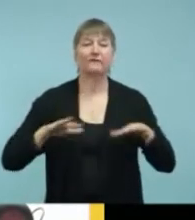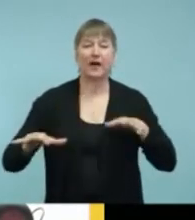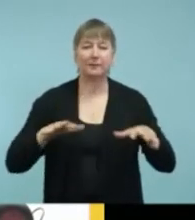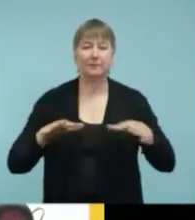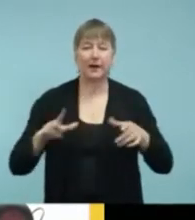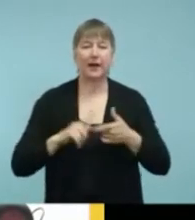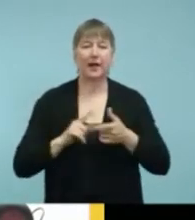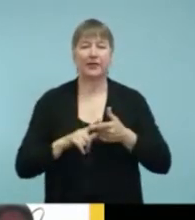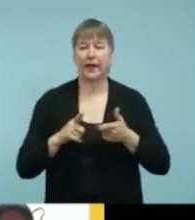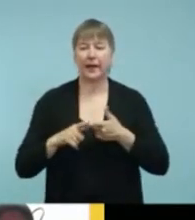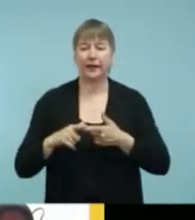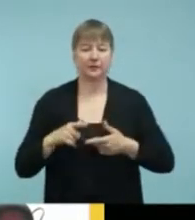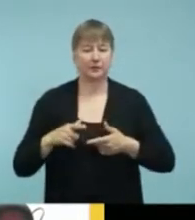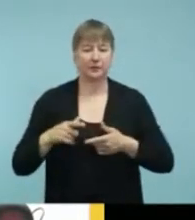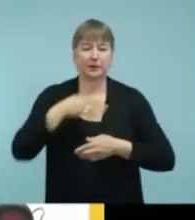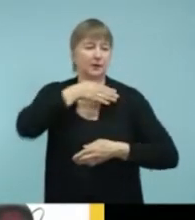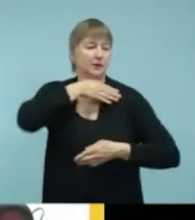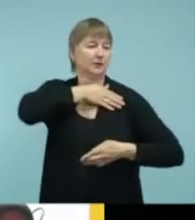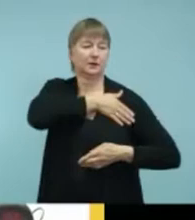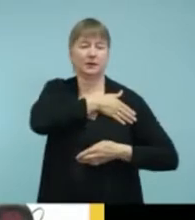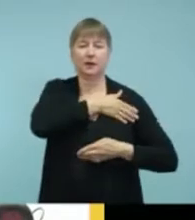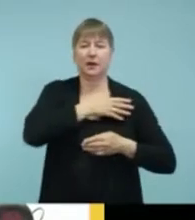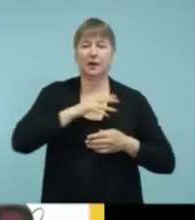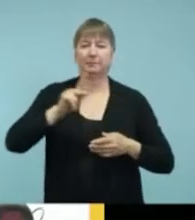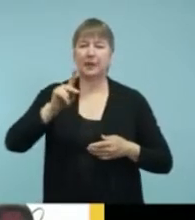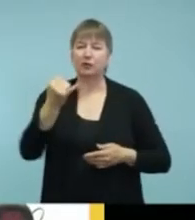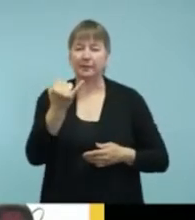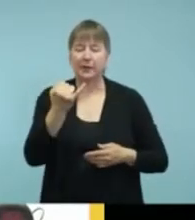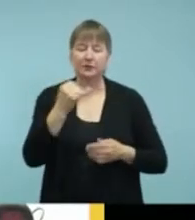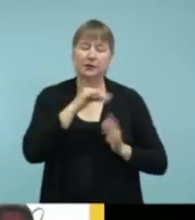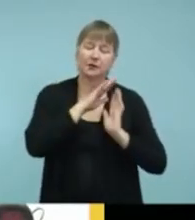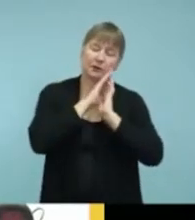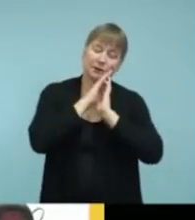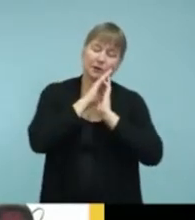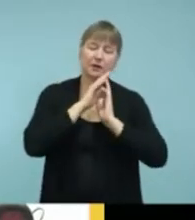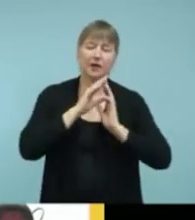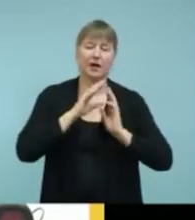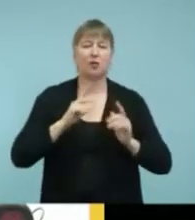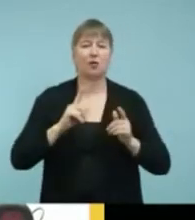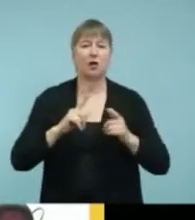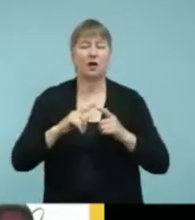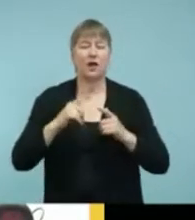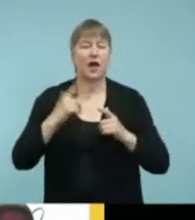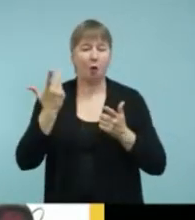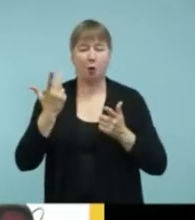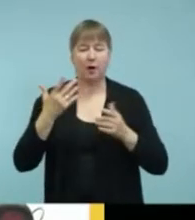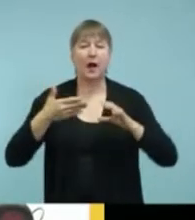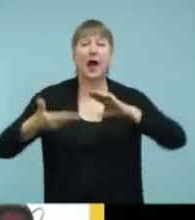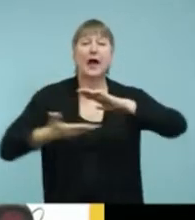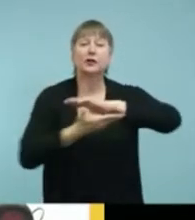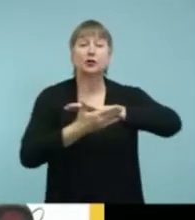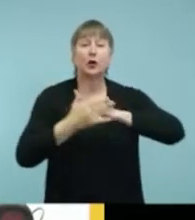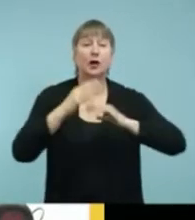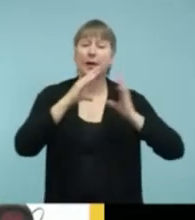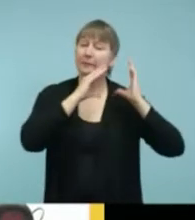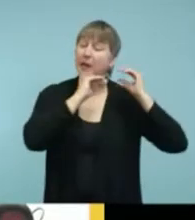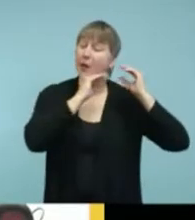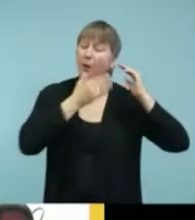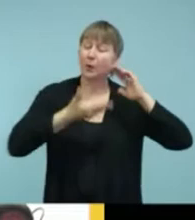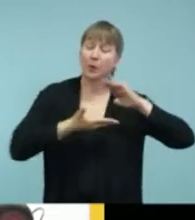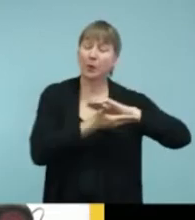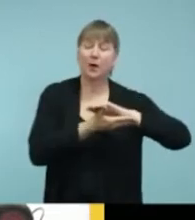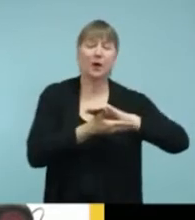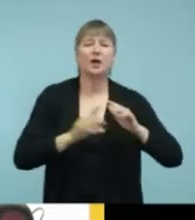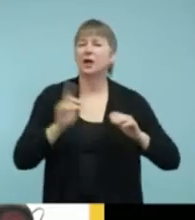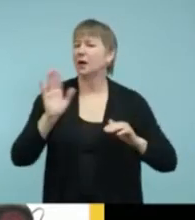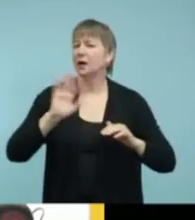it in your pillow and waiting for it to vibrate because it needs airflow, especially if you're charging it overnight because it can